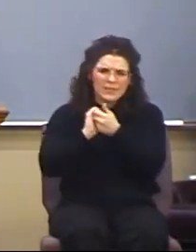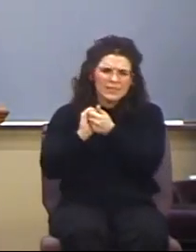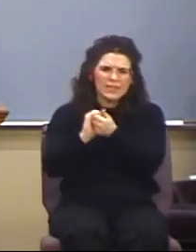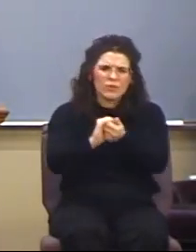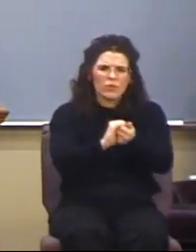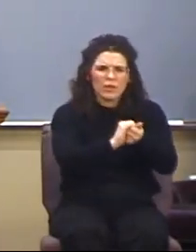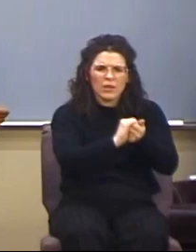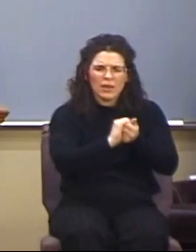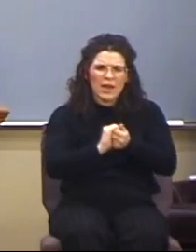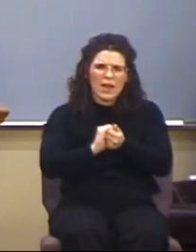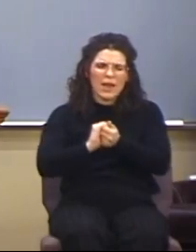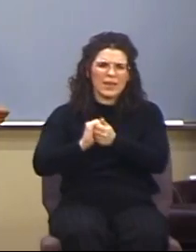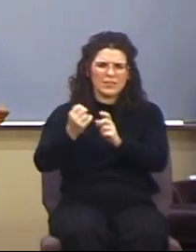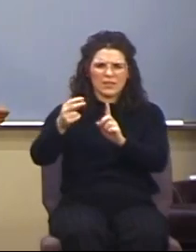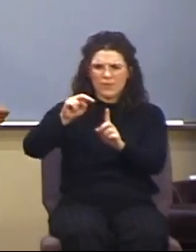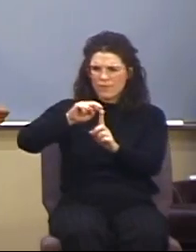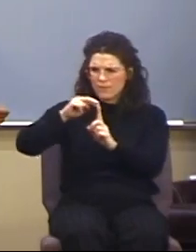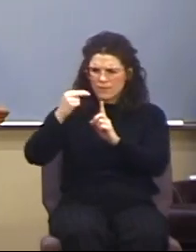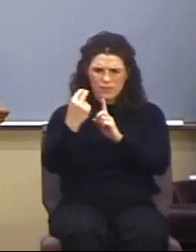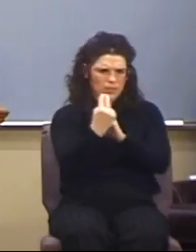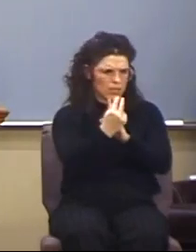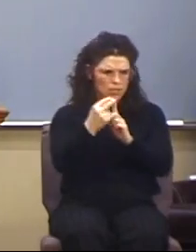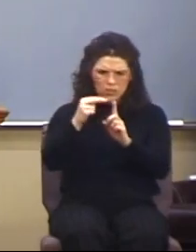synchronized view of